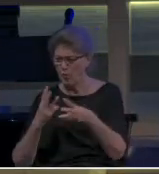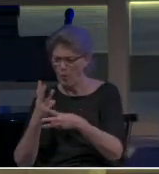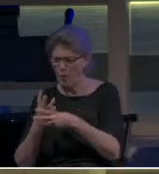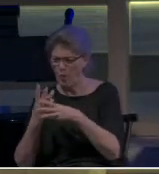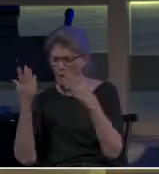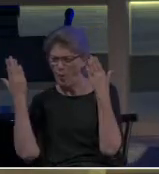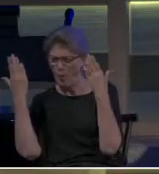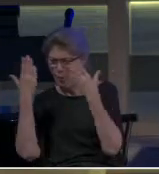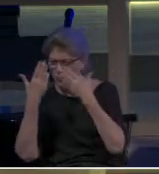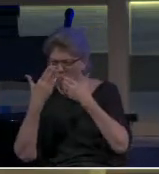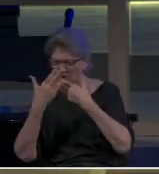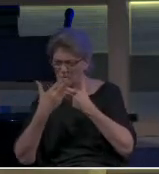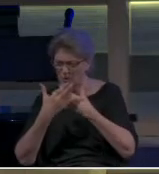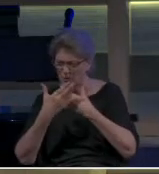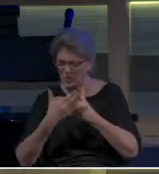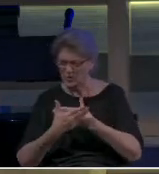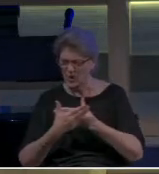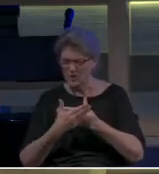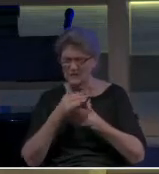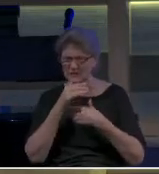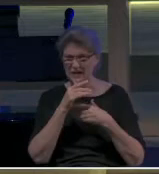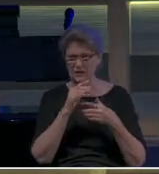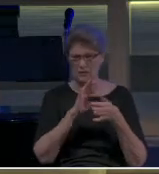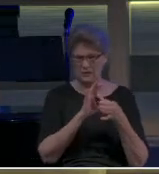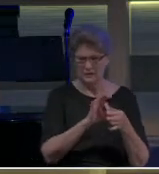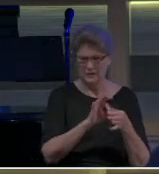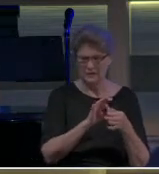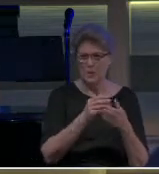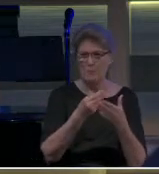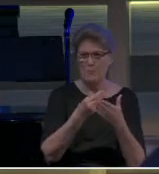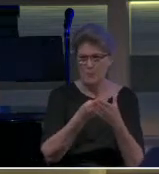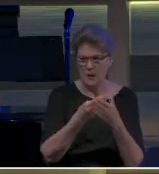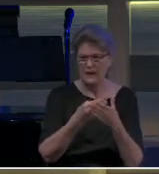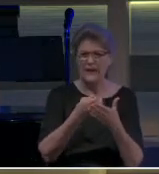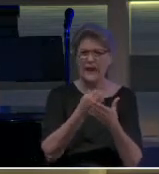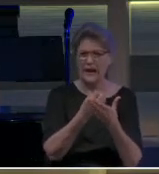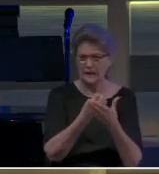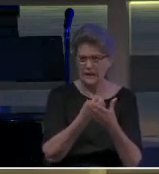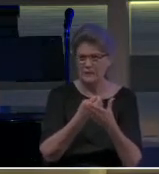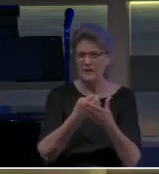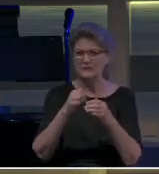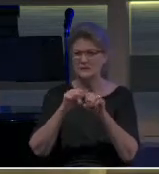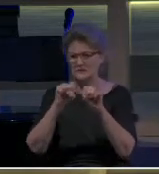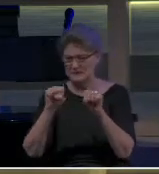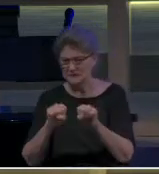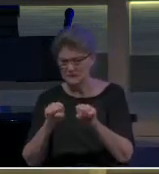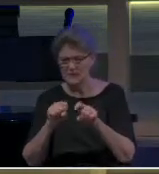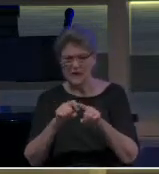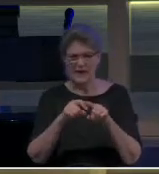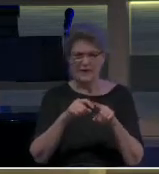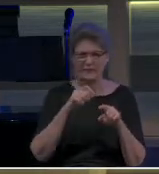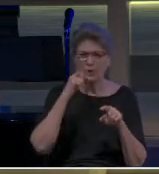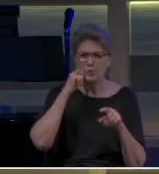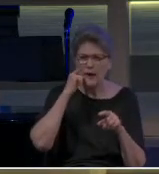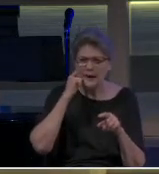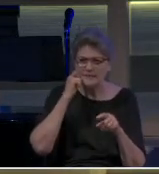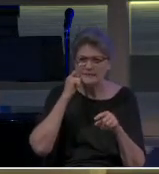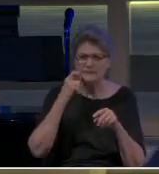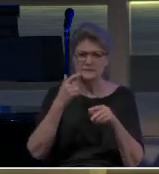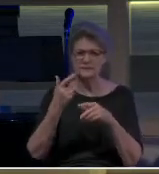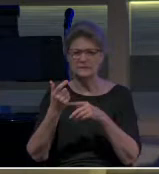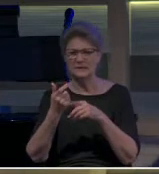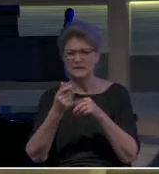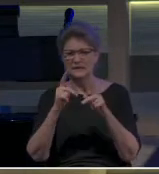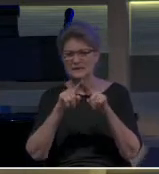and darker, and it's not only in relationship to economic issues and race issues and things like that. It's in relationship to whether or not